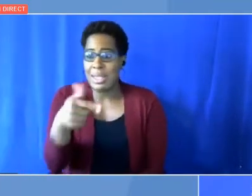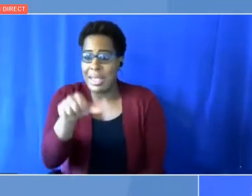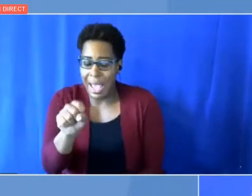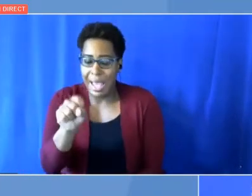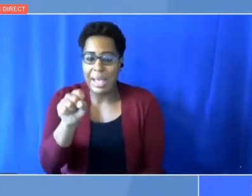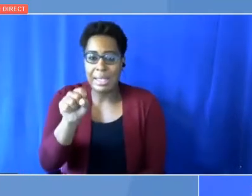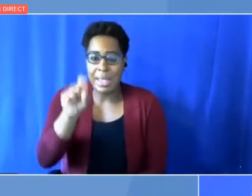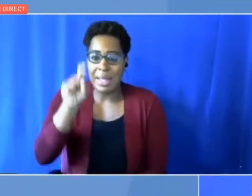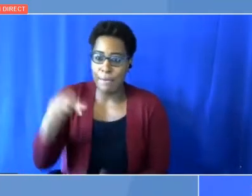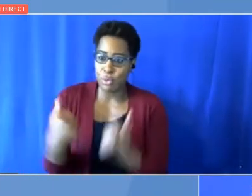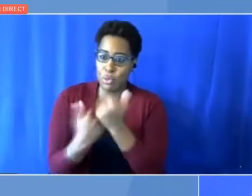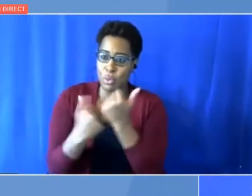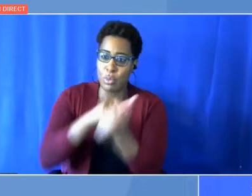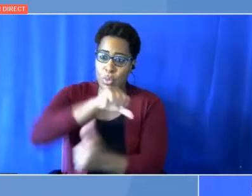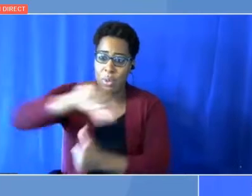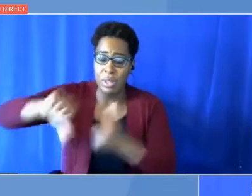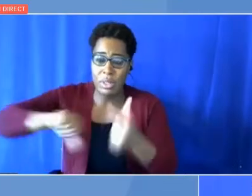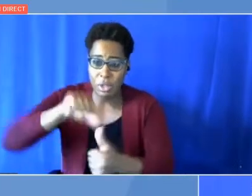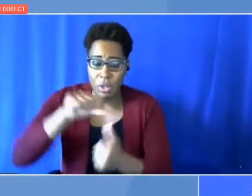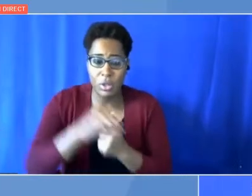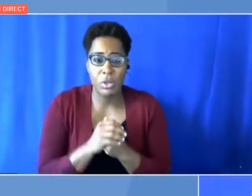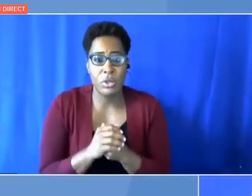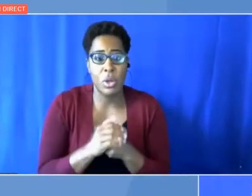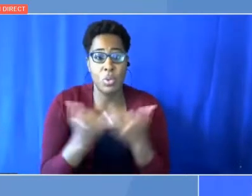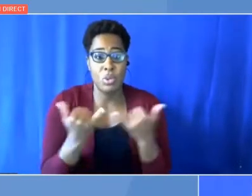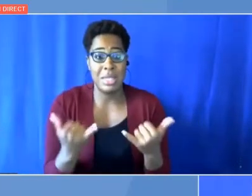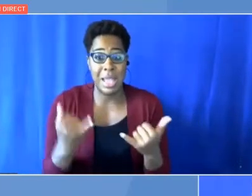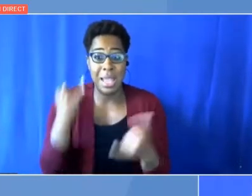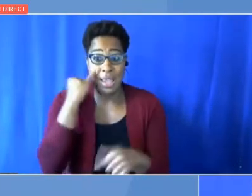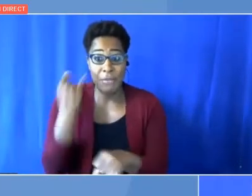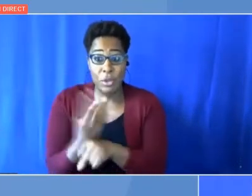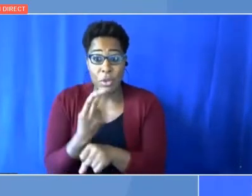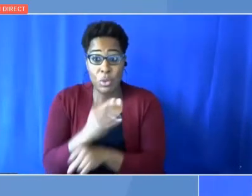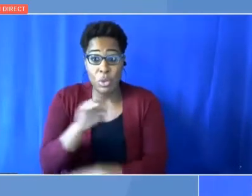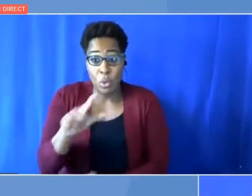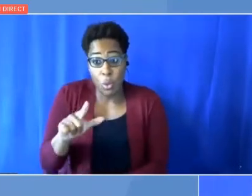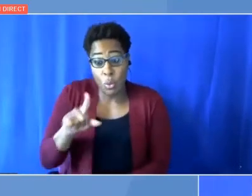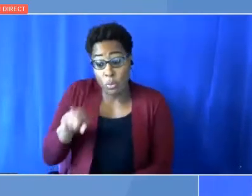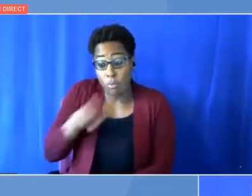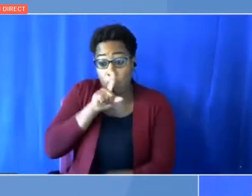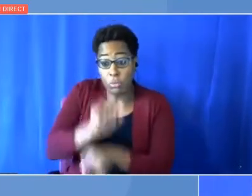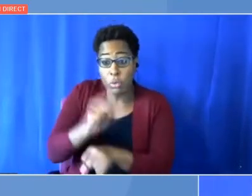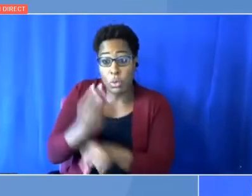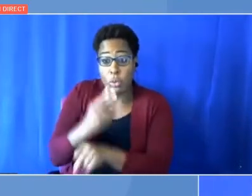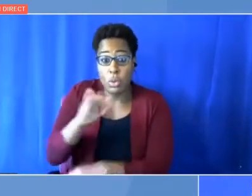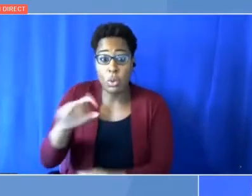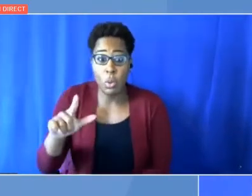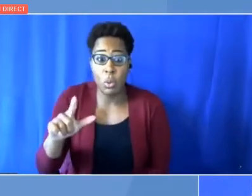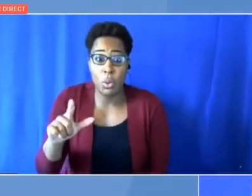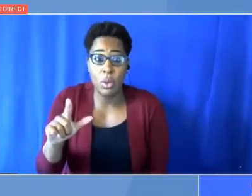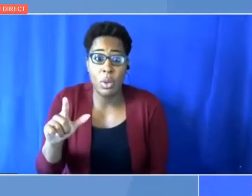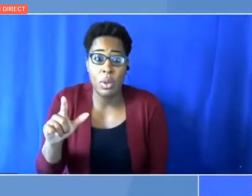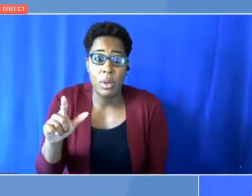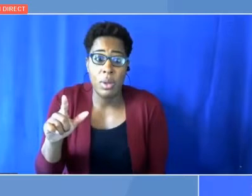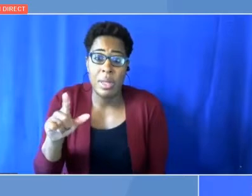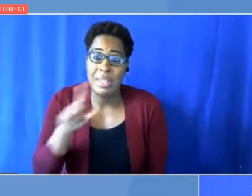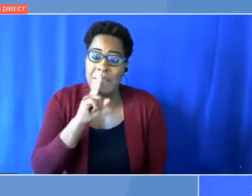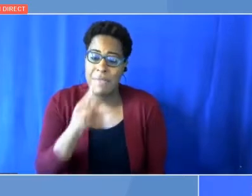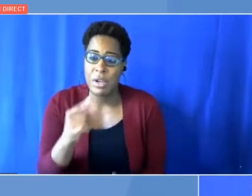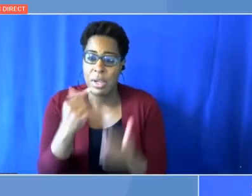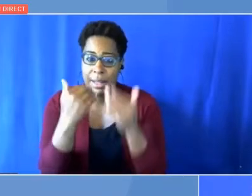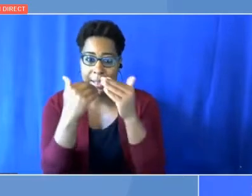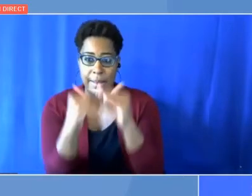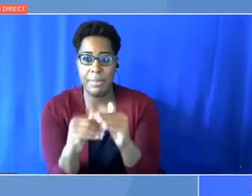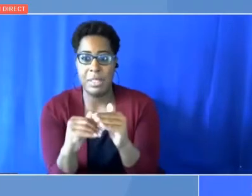And today, if they are using coal, and they are using coal, it is very legitimate. It will not